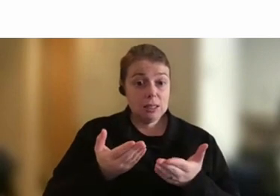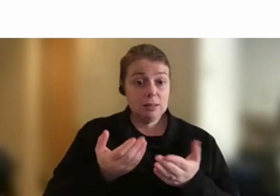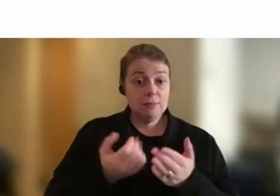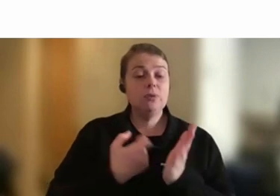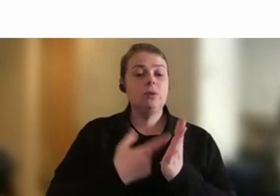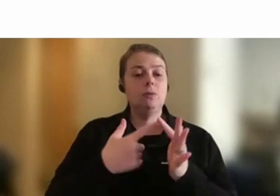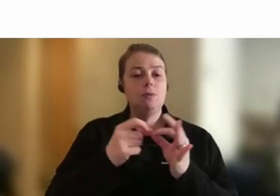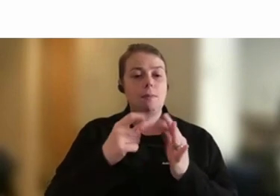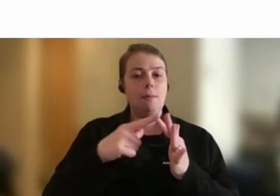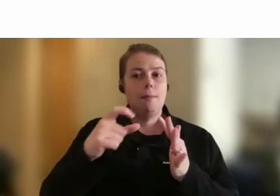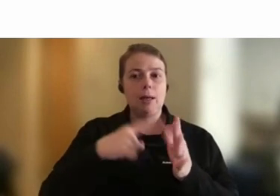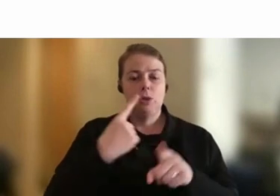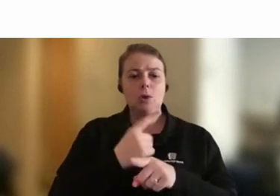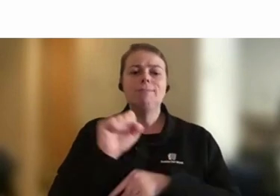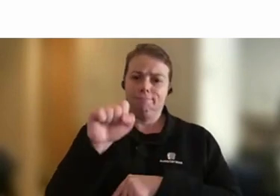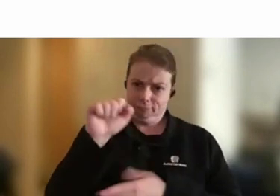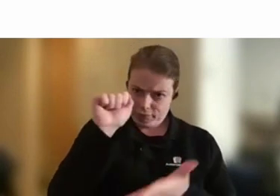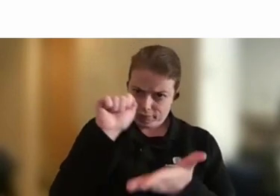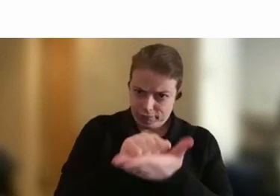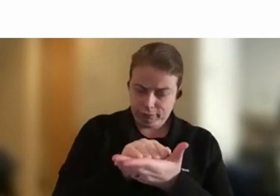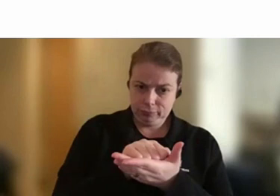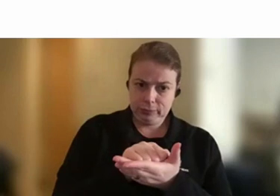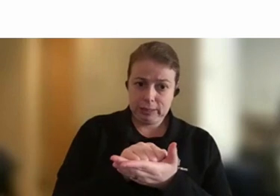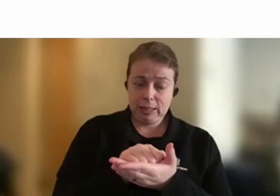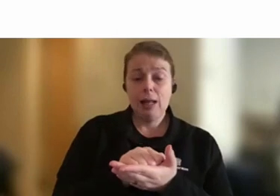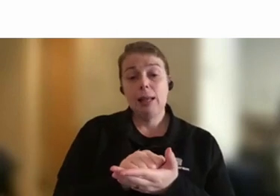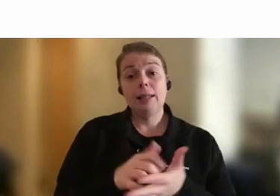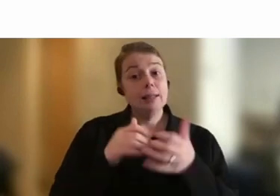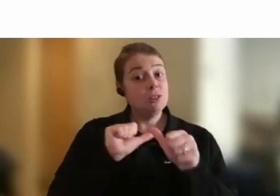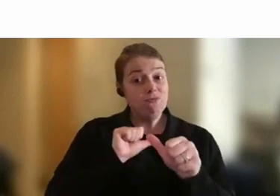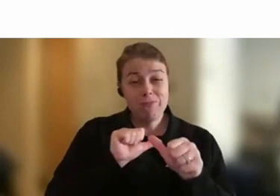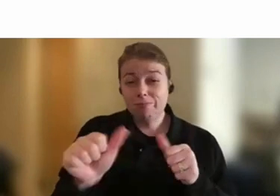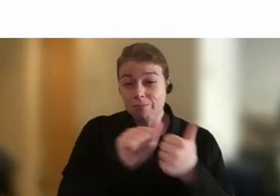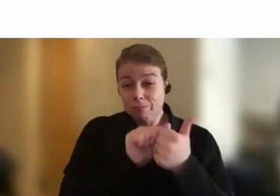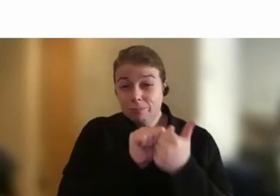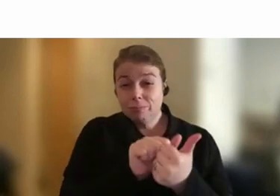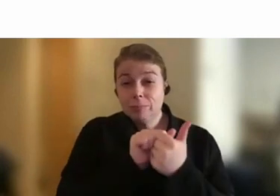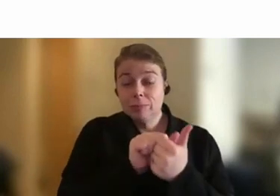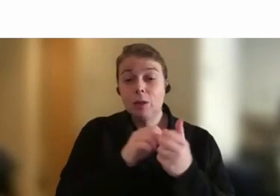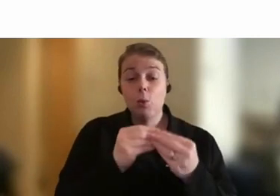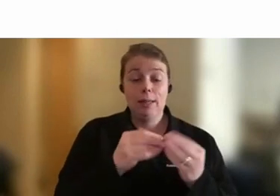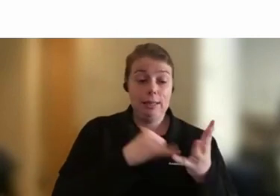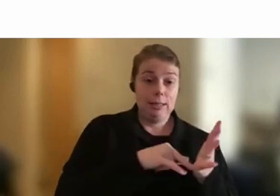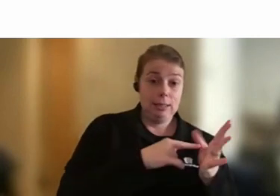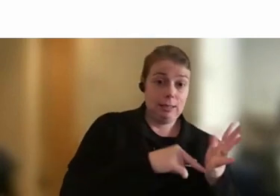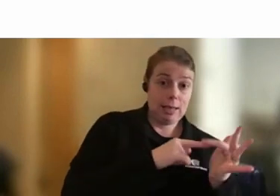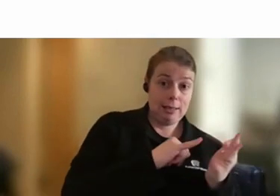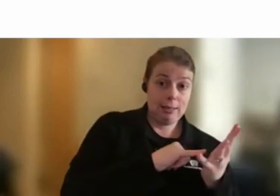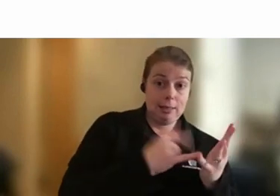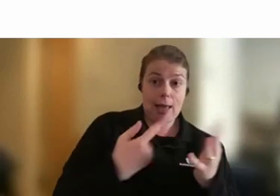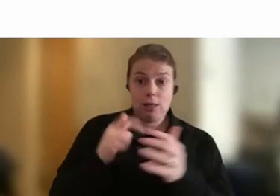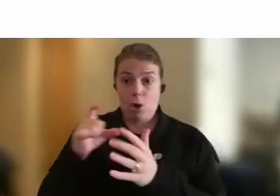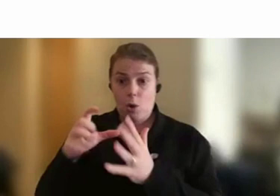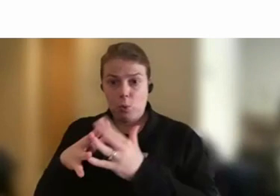overlook there is already great collaboration that happens between the states and the Commonwealth every single day. And I saw that firsthand during